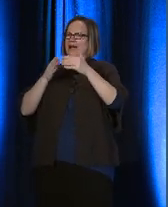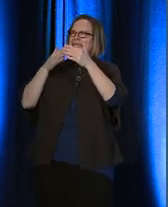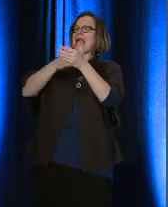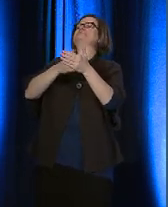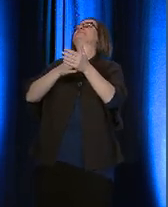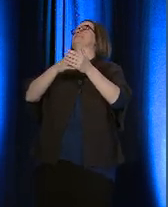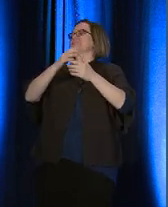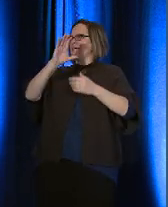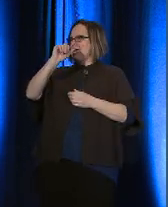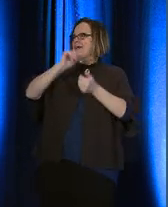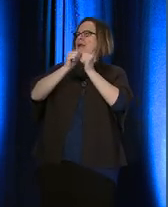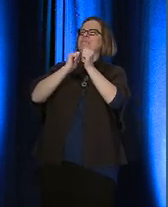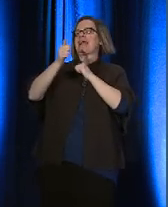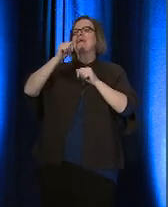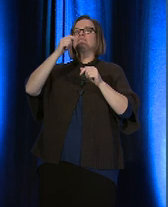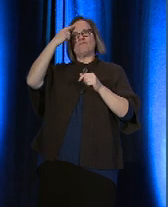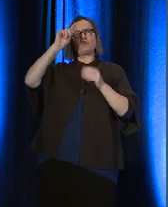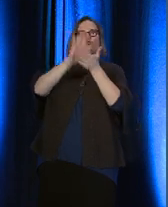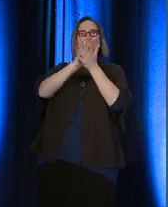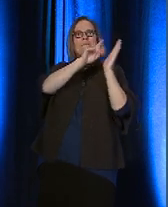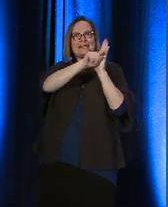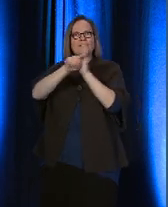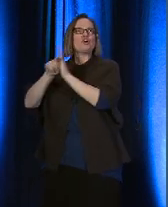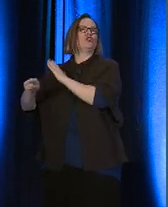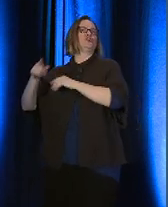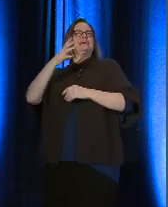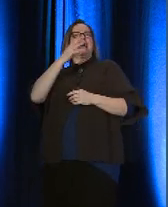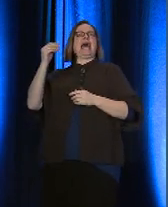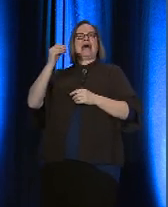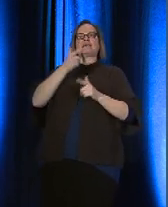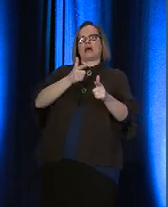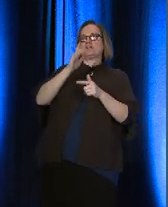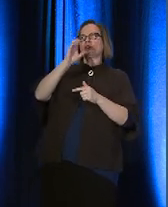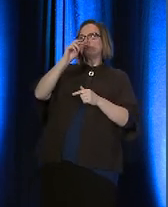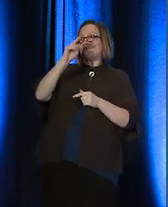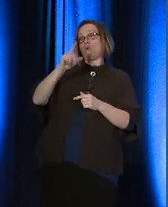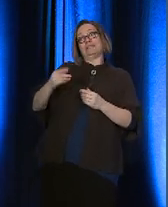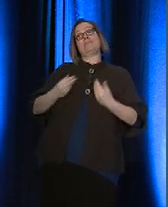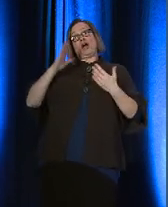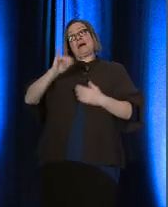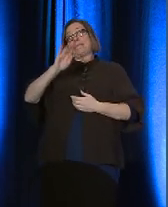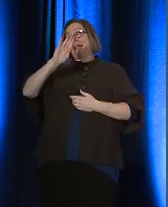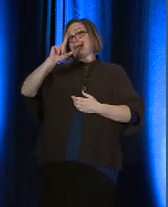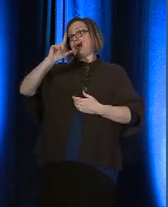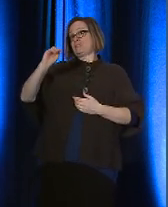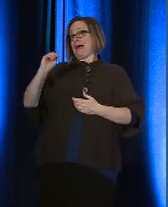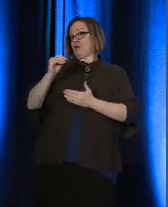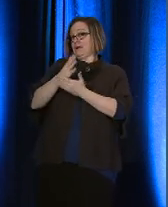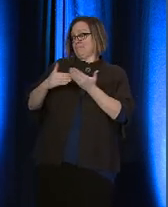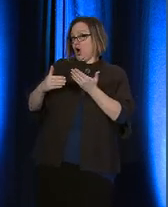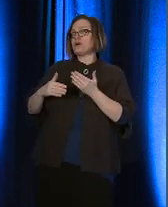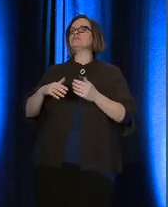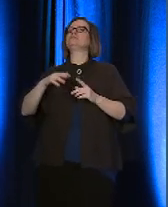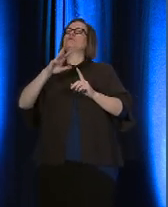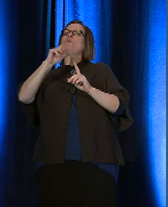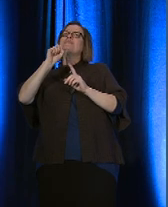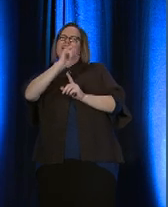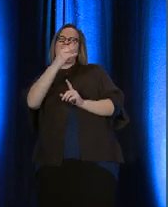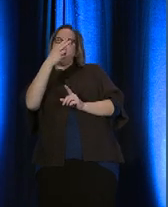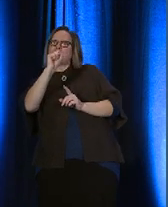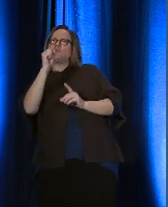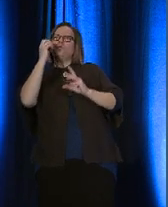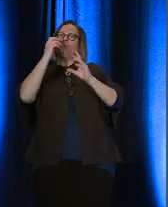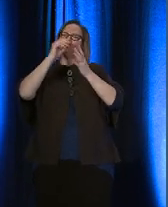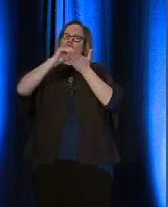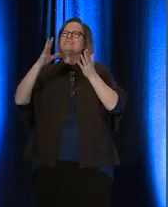and forcing gun control, inspired in part by Black Lives Matter, was created by high school students whose experiences of school,